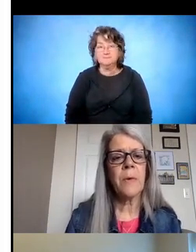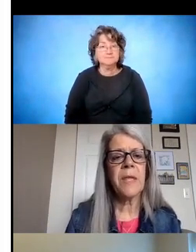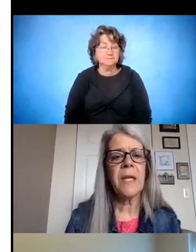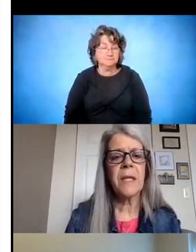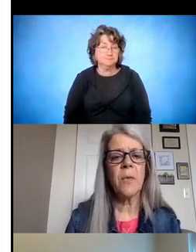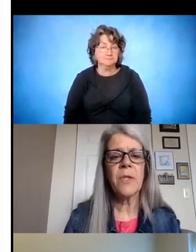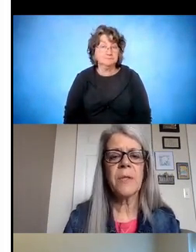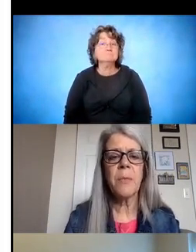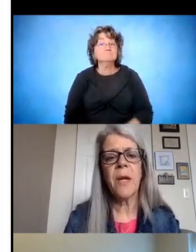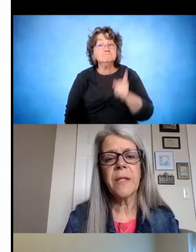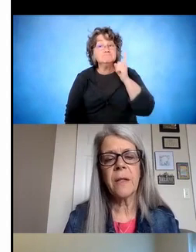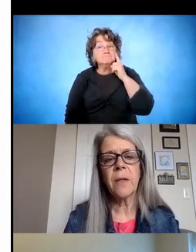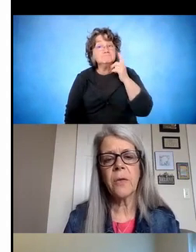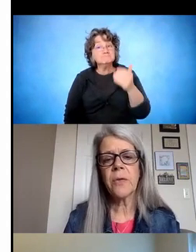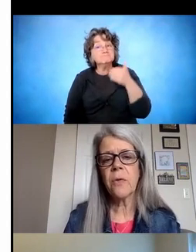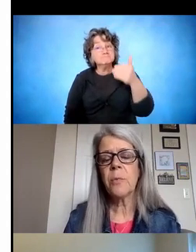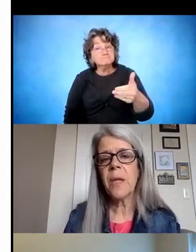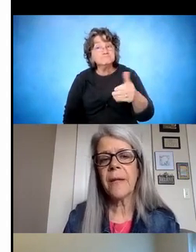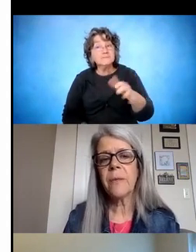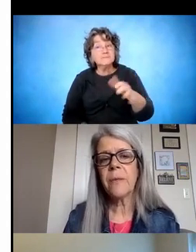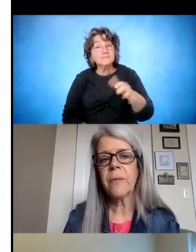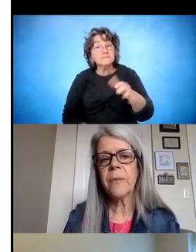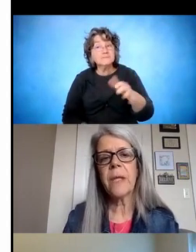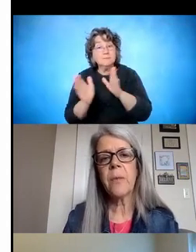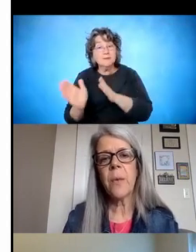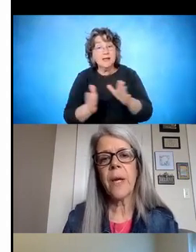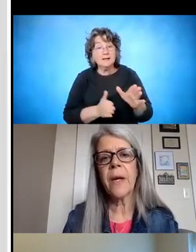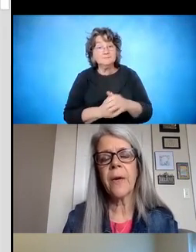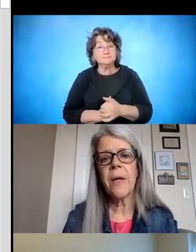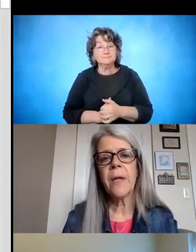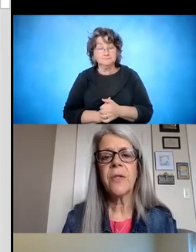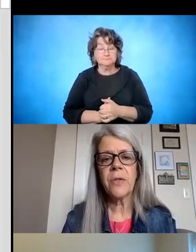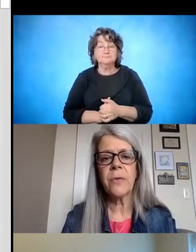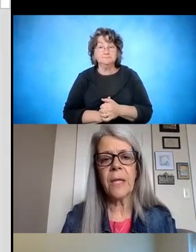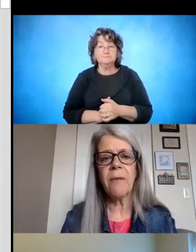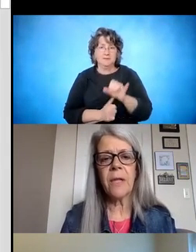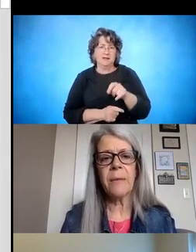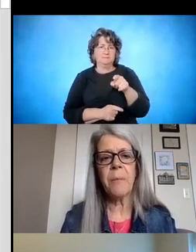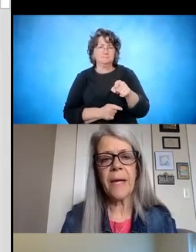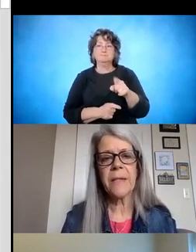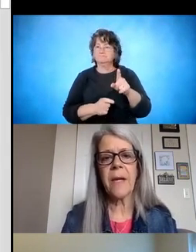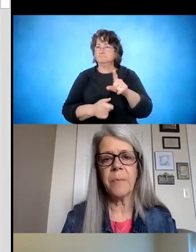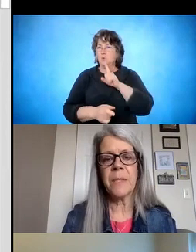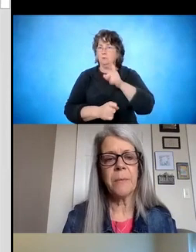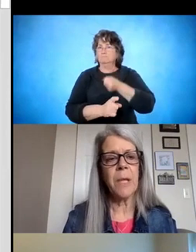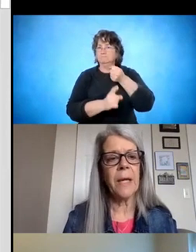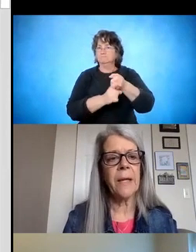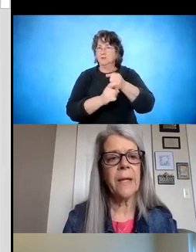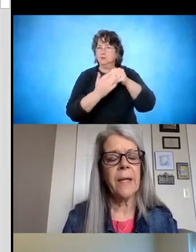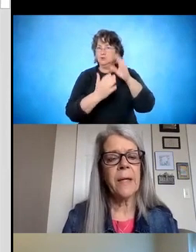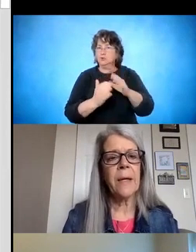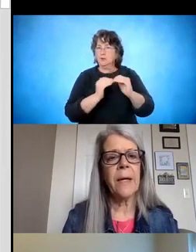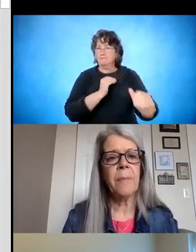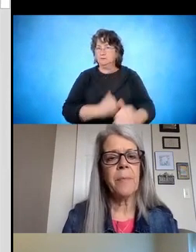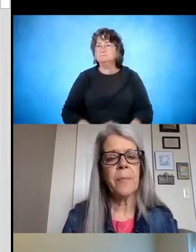So I think then we'll just move on to the local school plan, which is really where the student level impact comes into play.